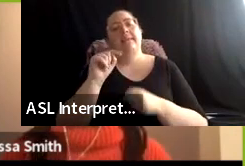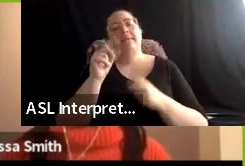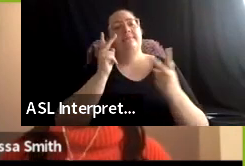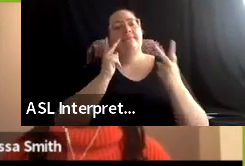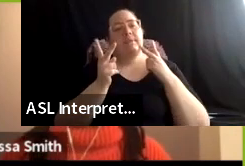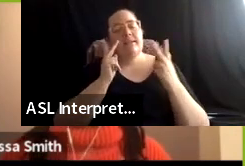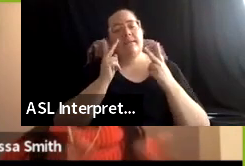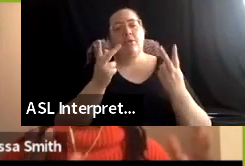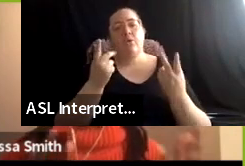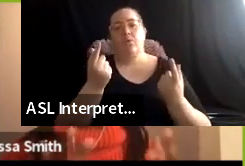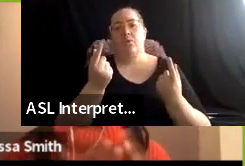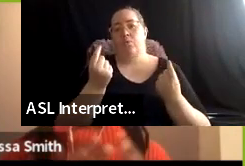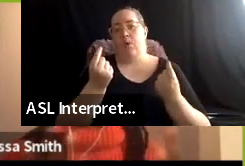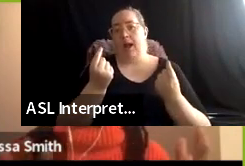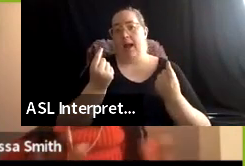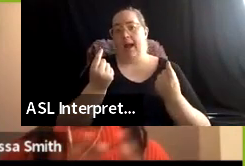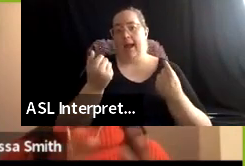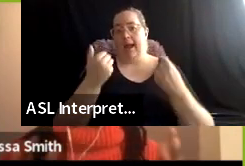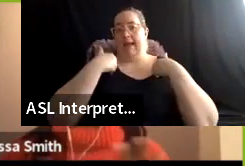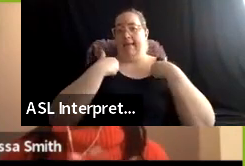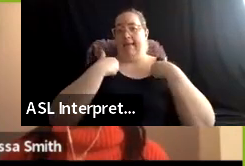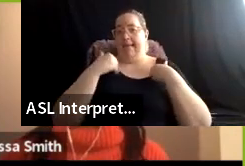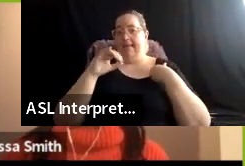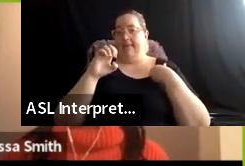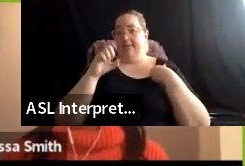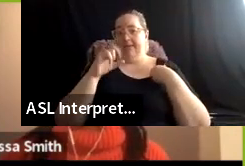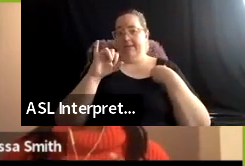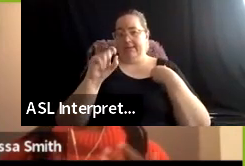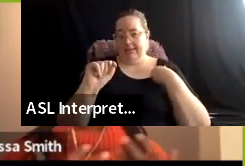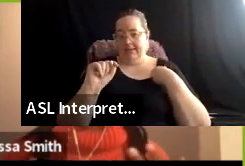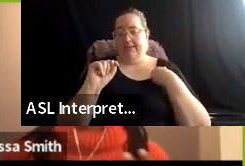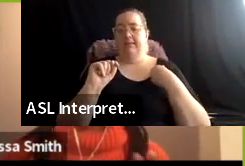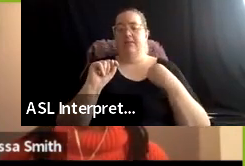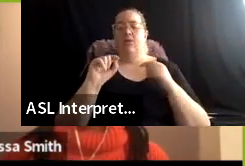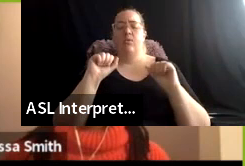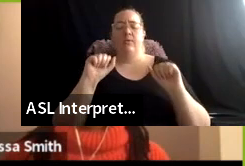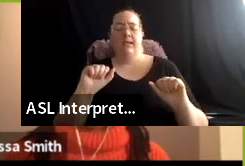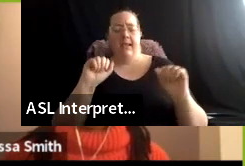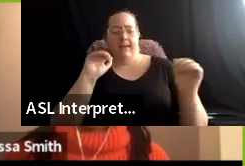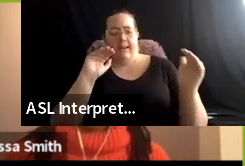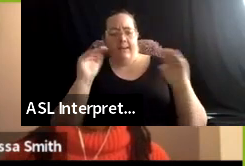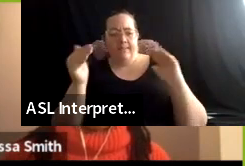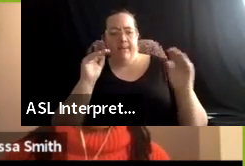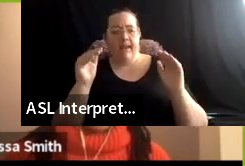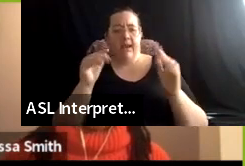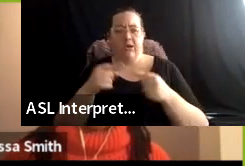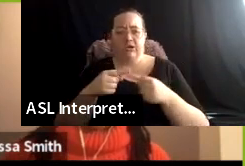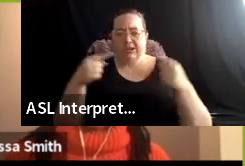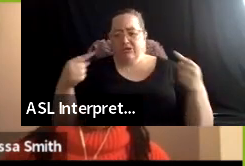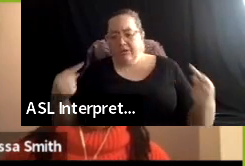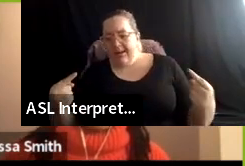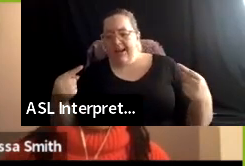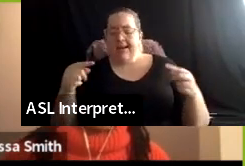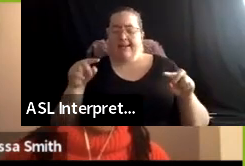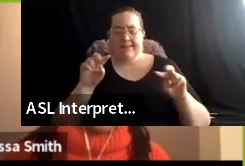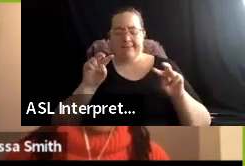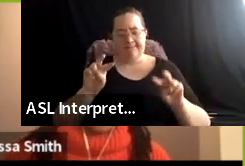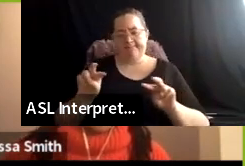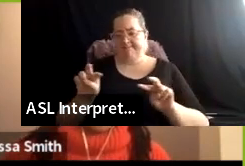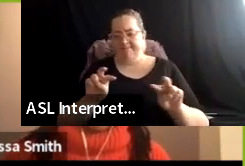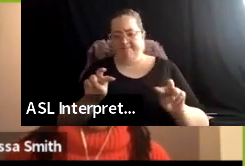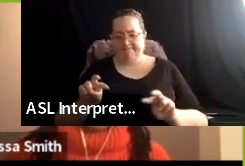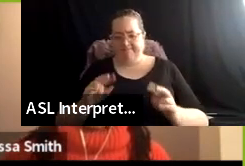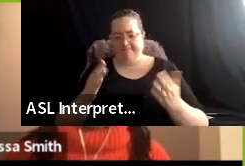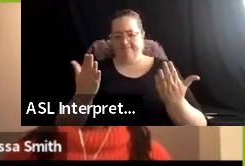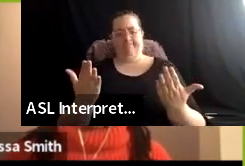what exists, um, so that things could be compared and contrast, and, and we could understand, um, what is happening, what is not